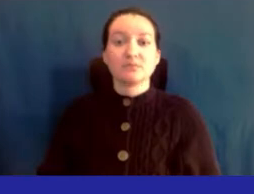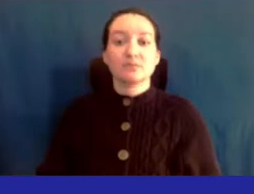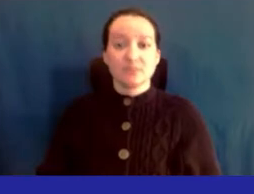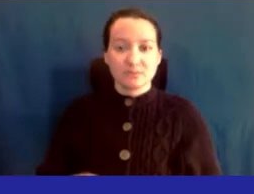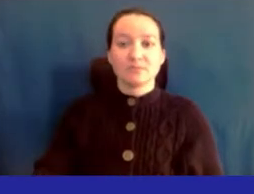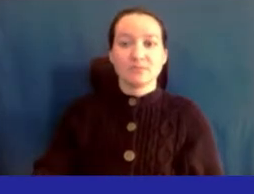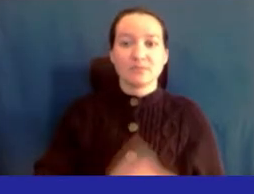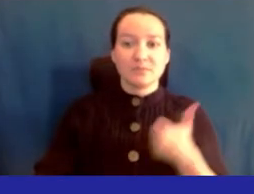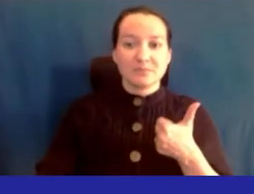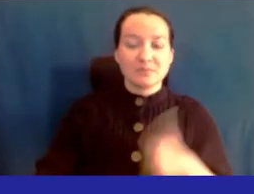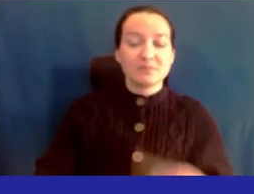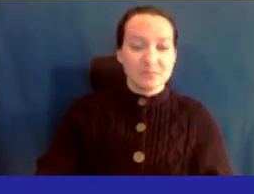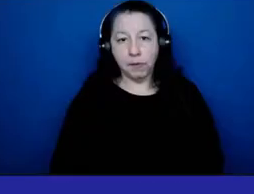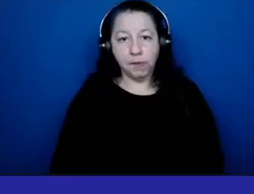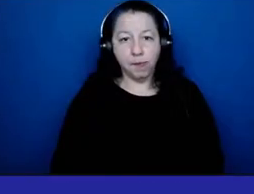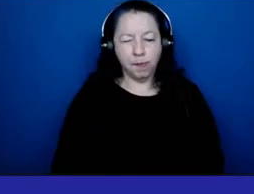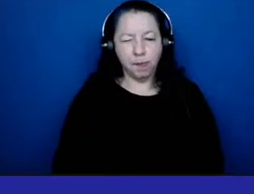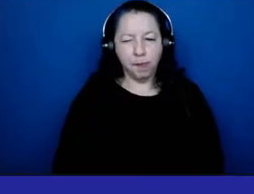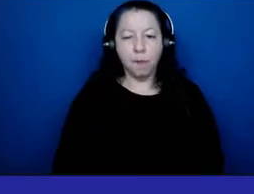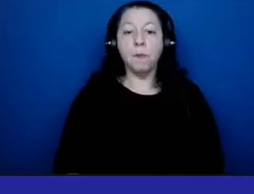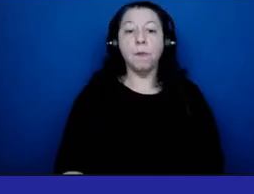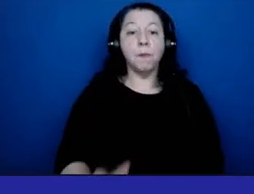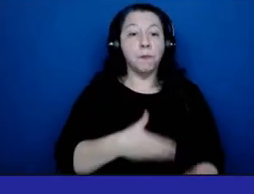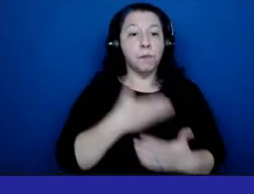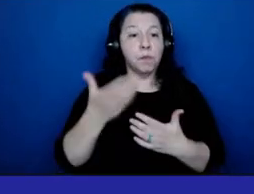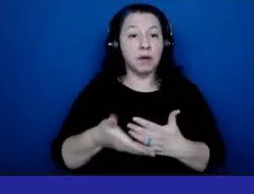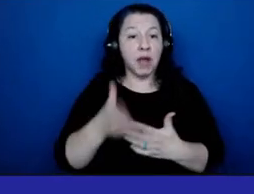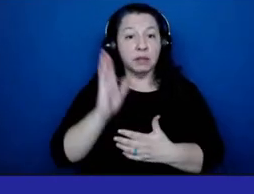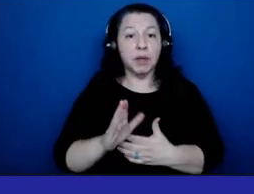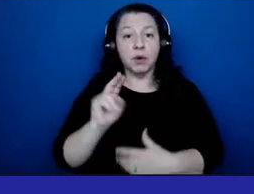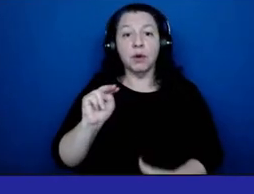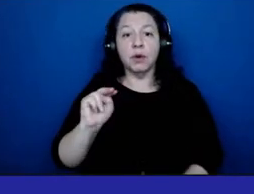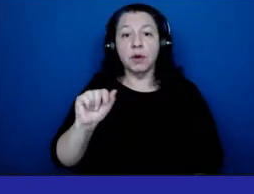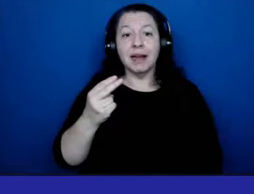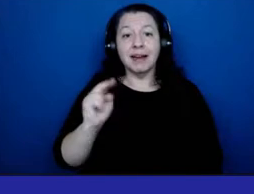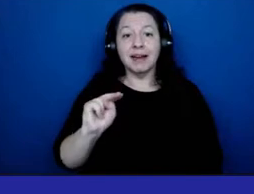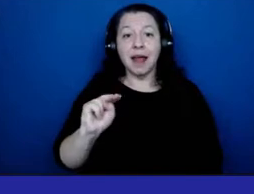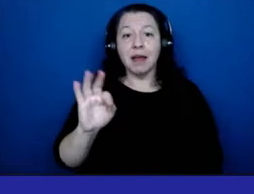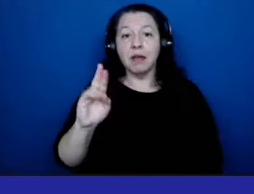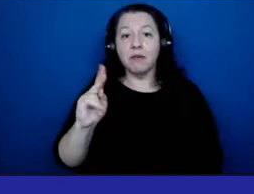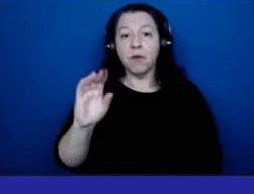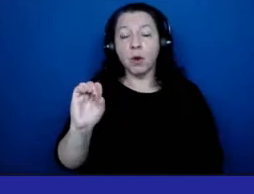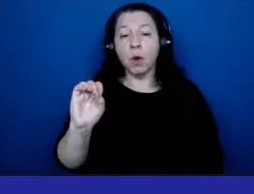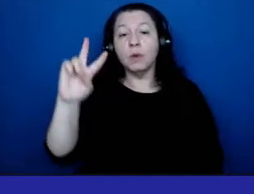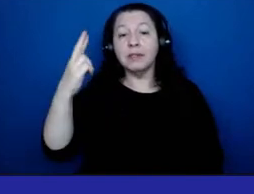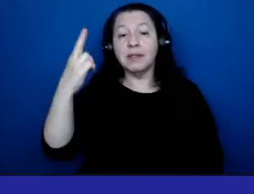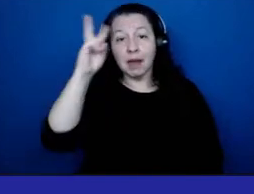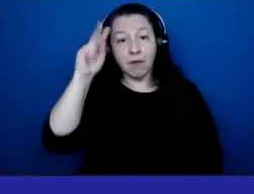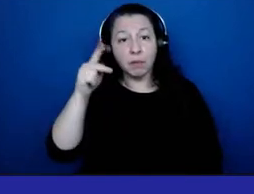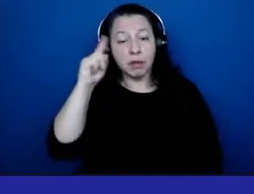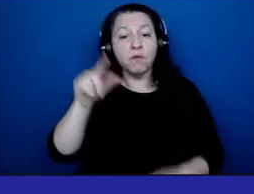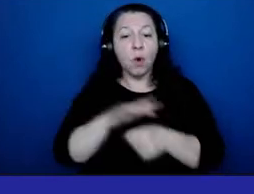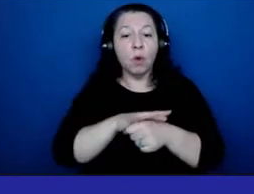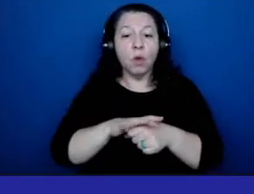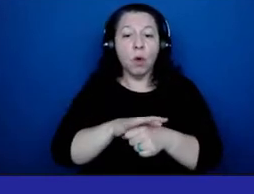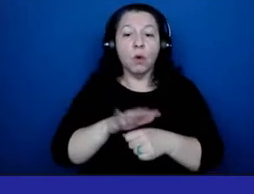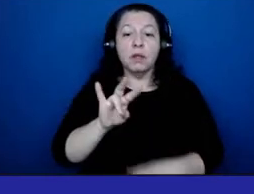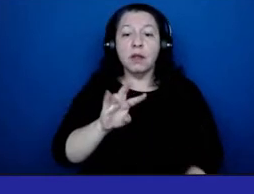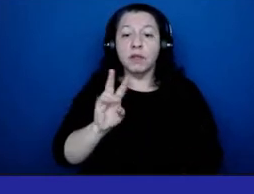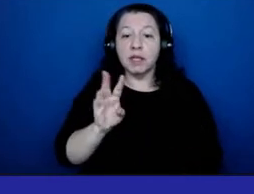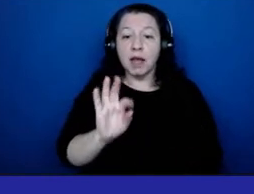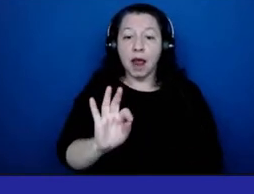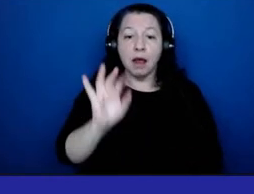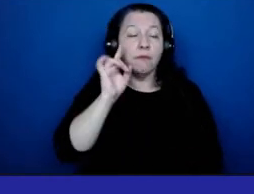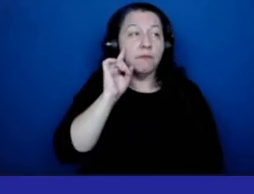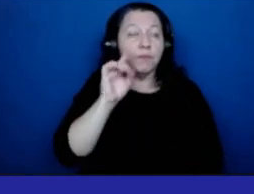Thank you. The next speaker is Nathan Franco, second vice president for Local 768 of DC37, and